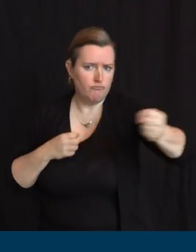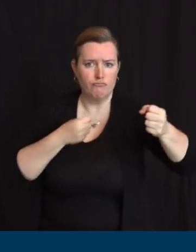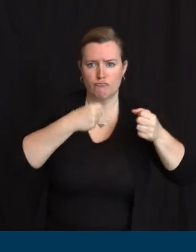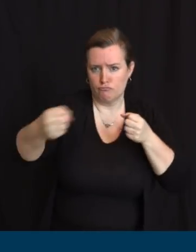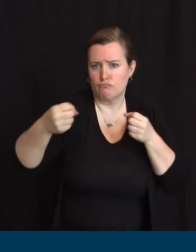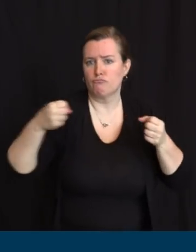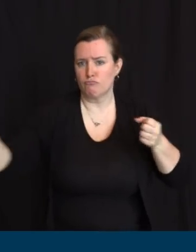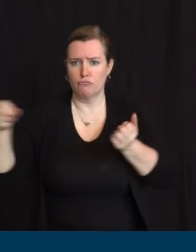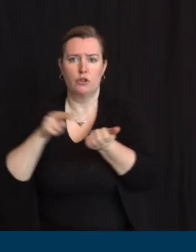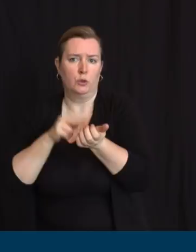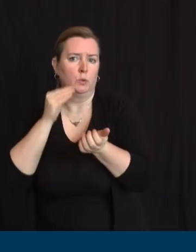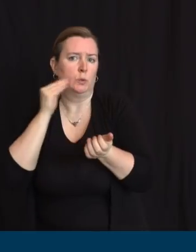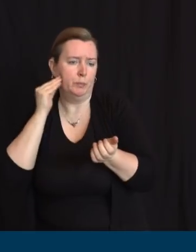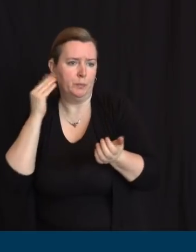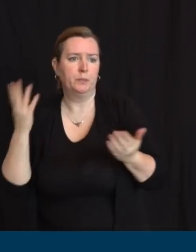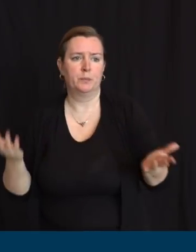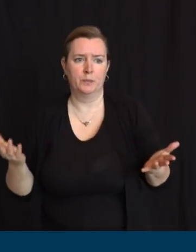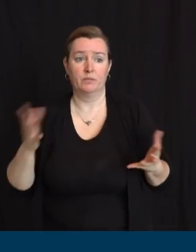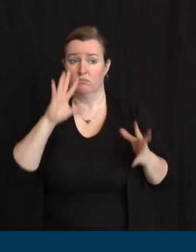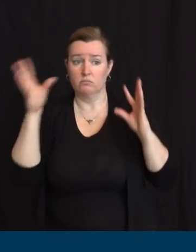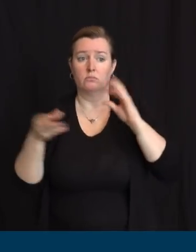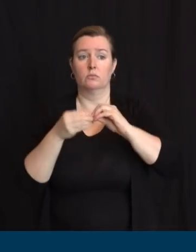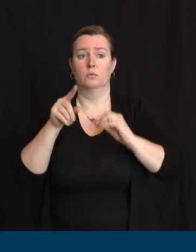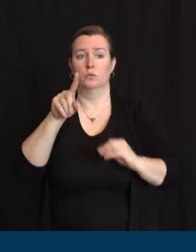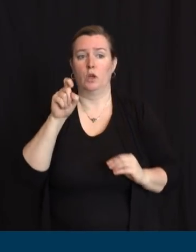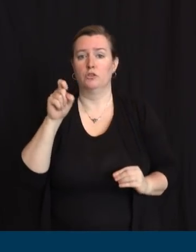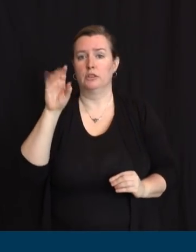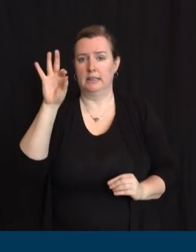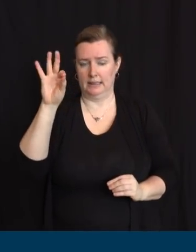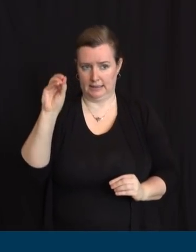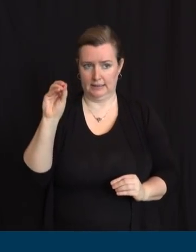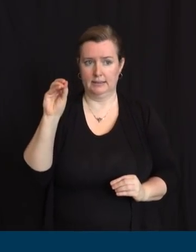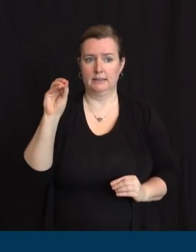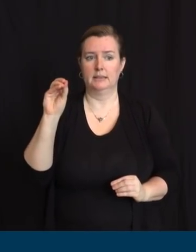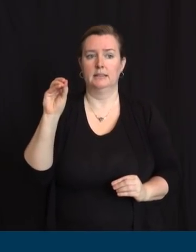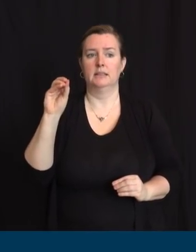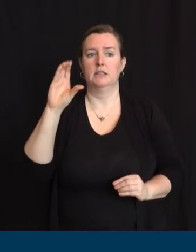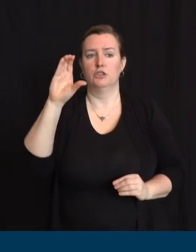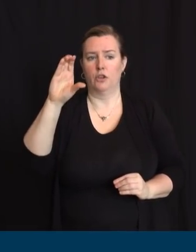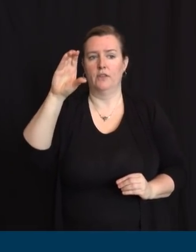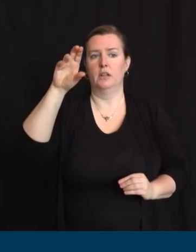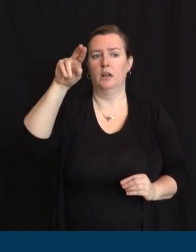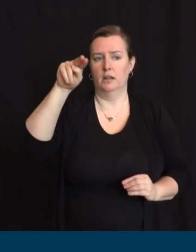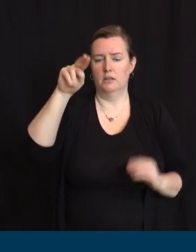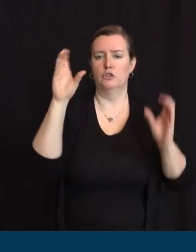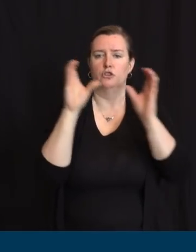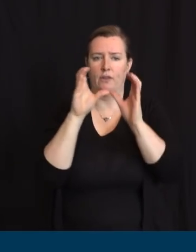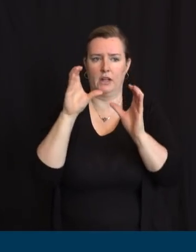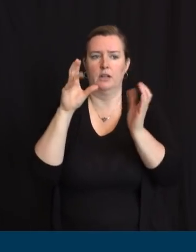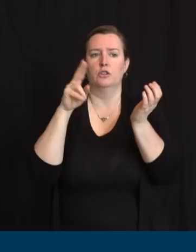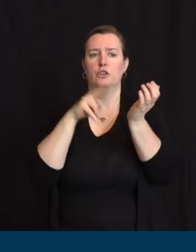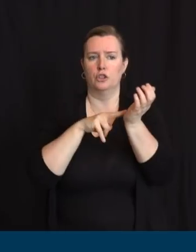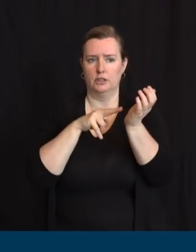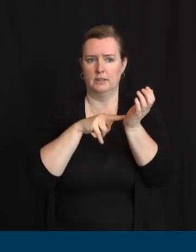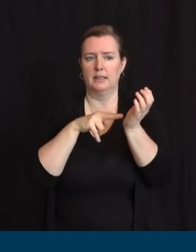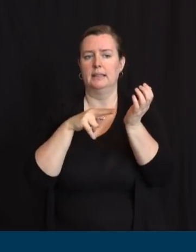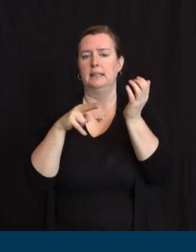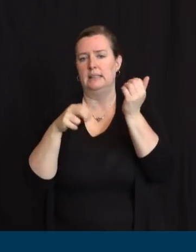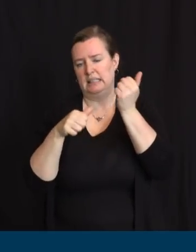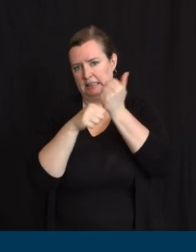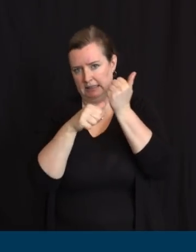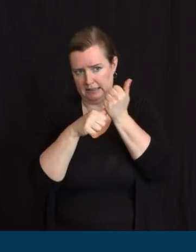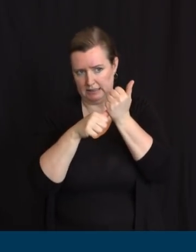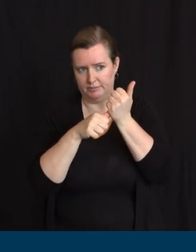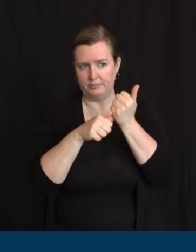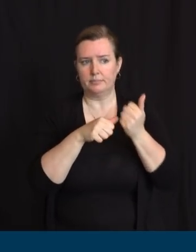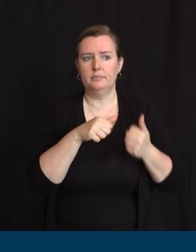and 90, pardon me, registered nurses, licensed practical nurses, and clinical nurse specialists.